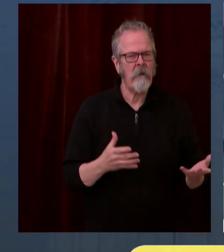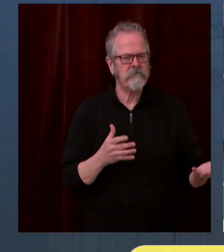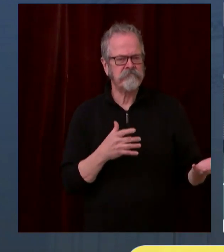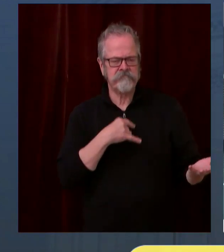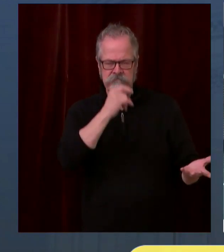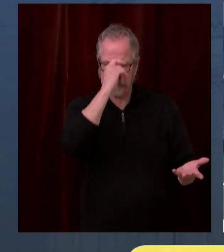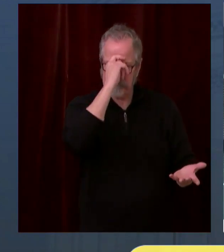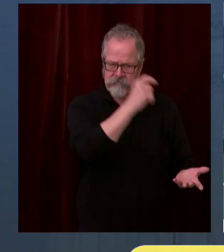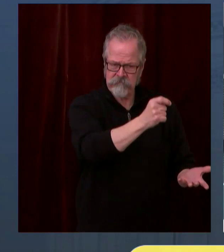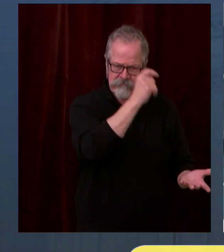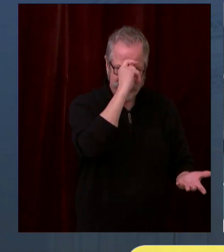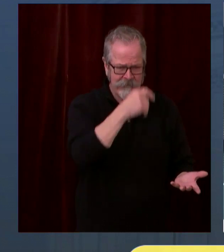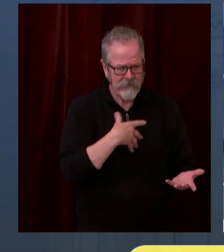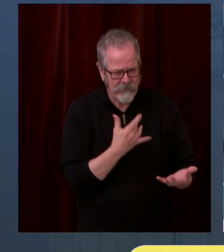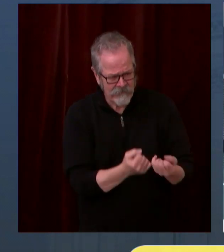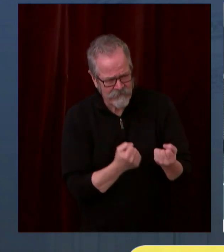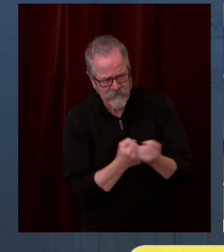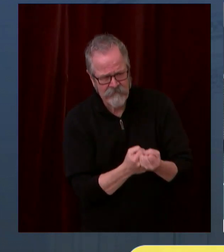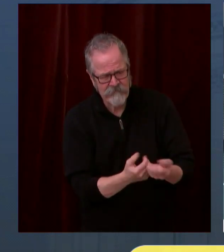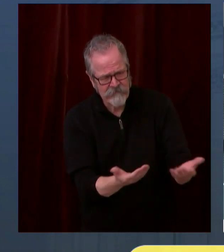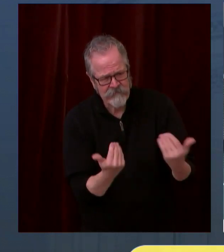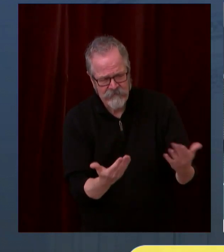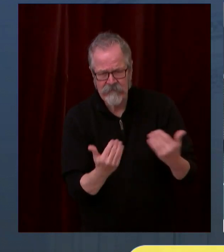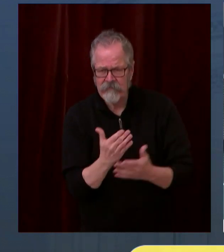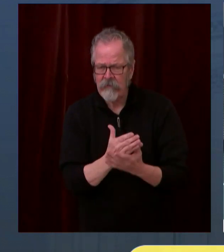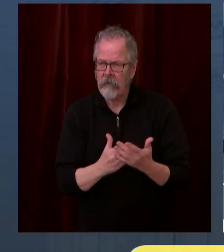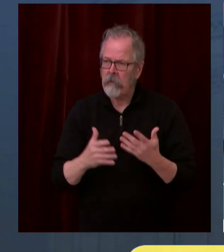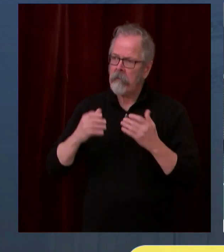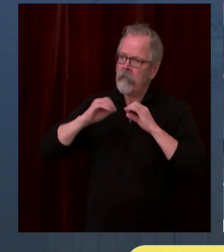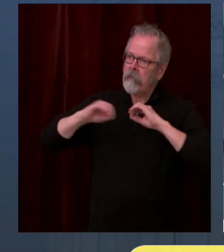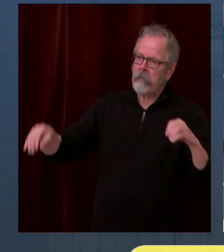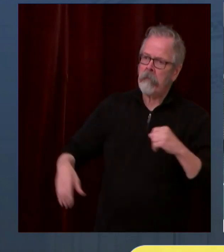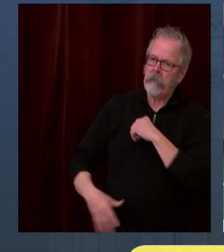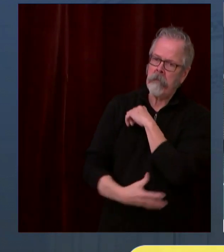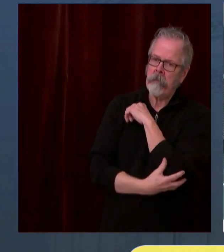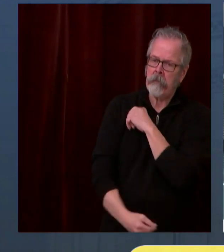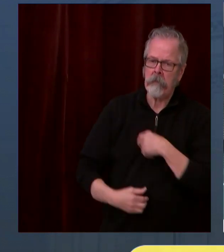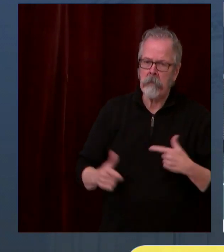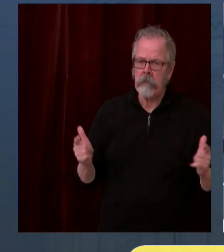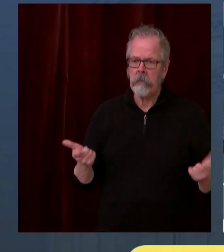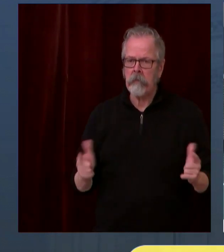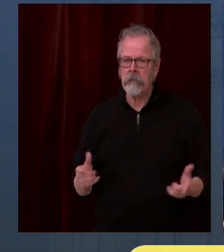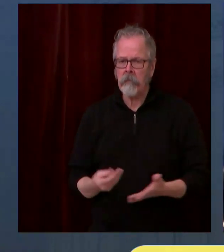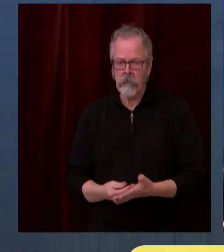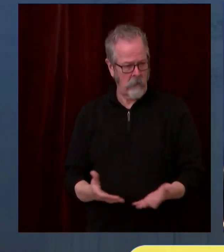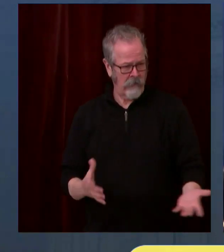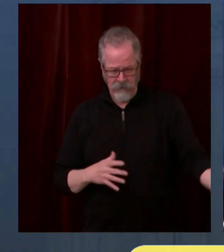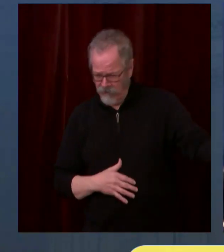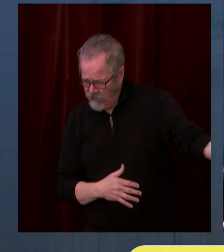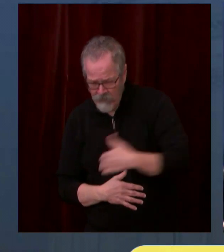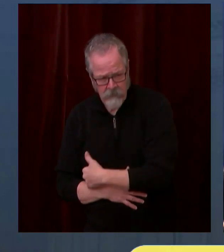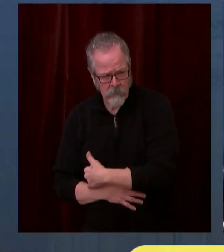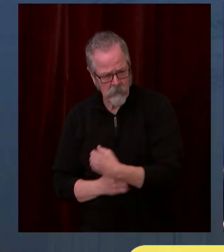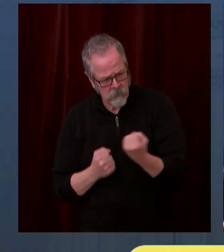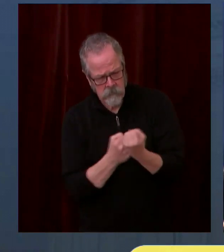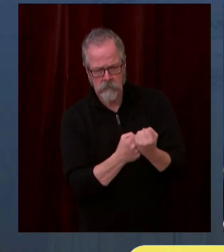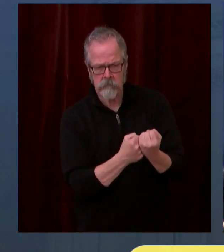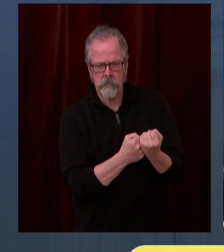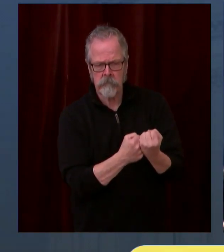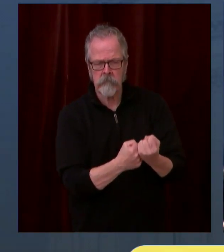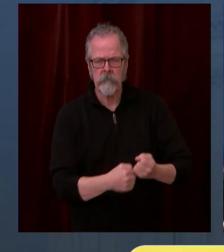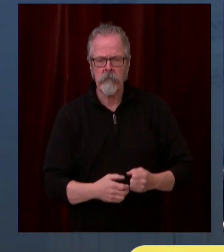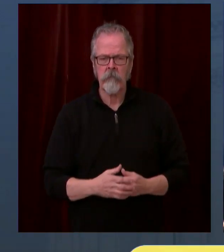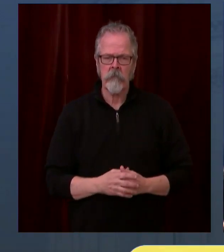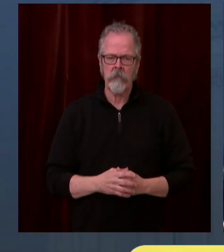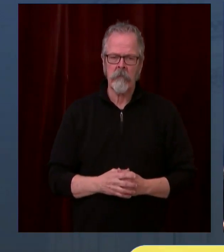going to see not just from Microsoft, but from a whole host of companies in the business community. Thanks for your leadership, Brad, in